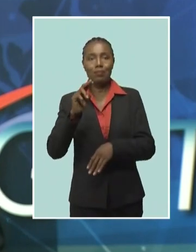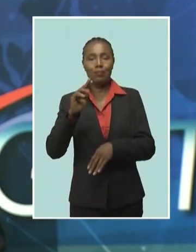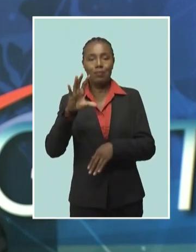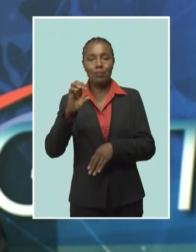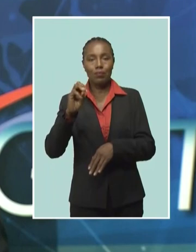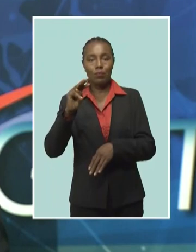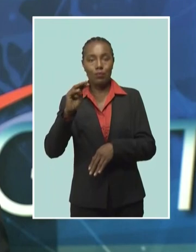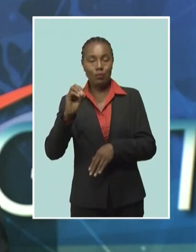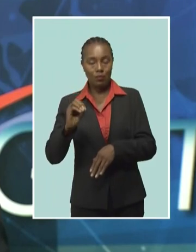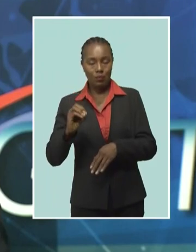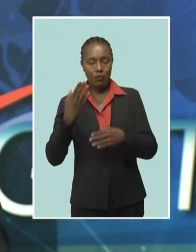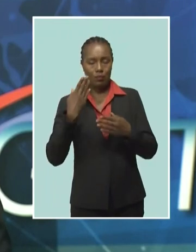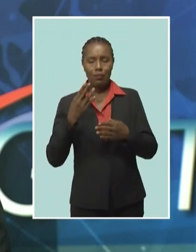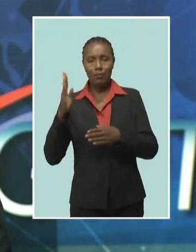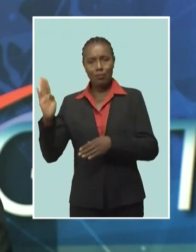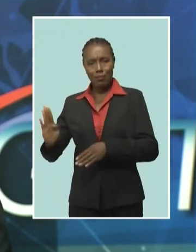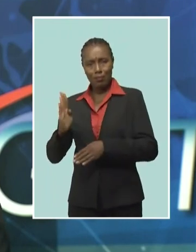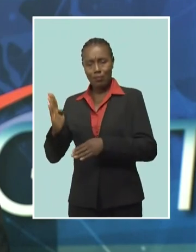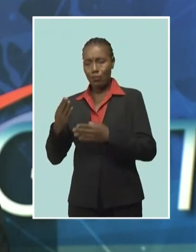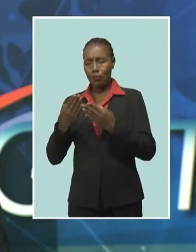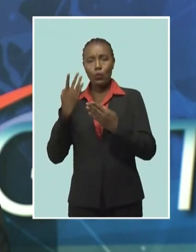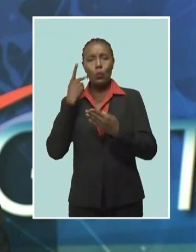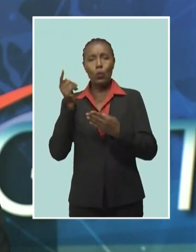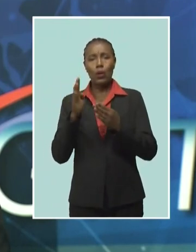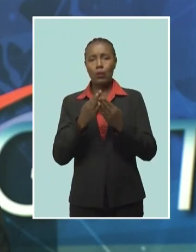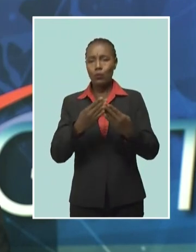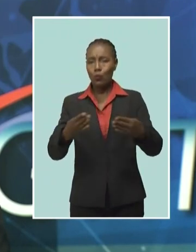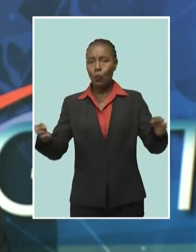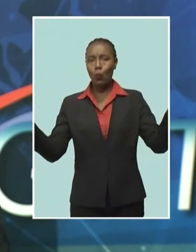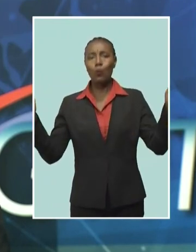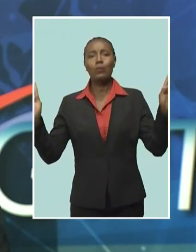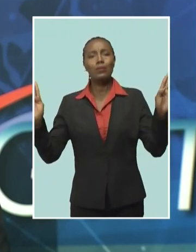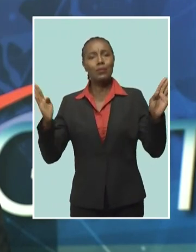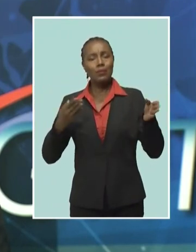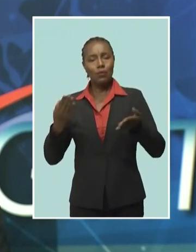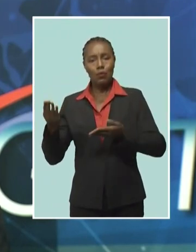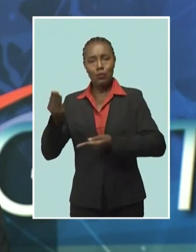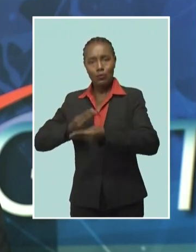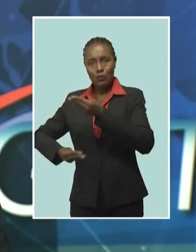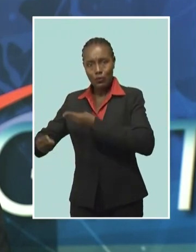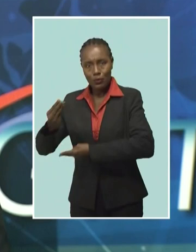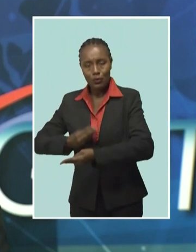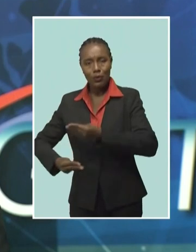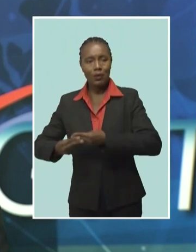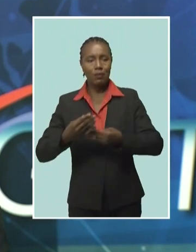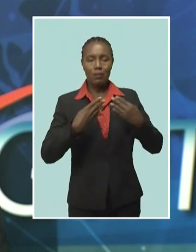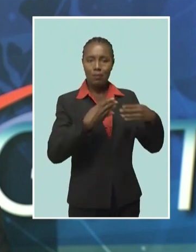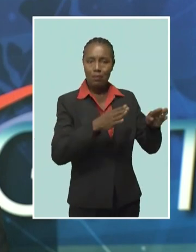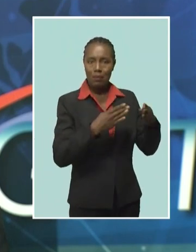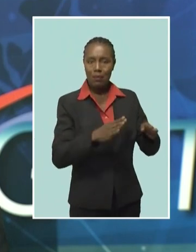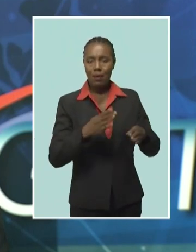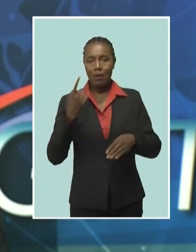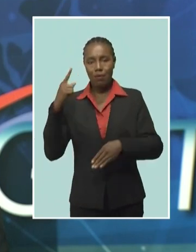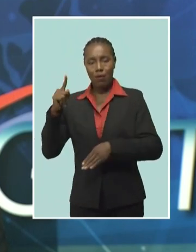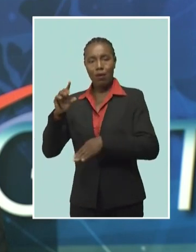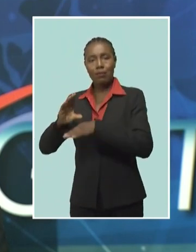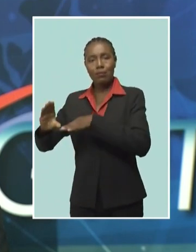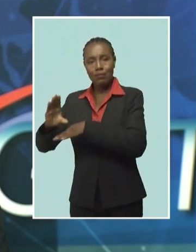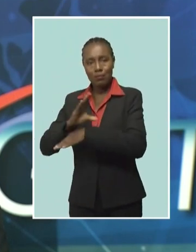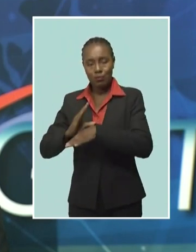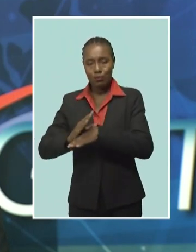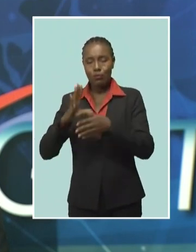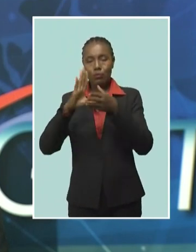Barbados as an open door for trade and education for Panama to the Caribbean She was speaking at a ceremony marking the